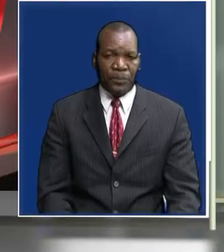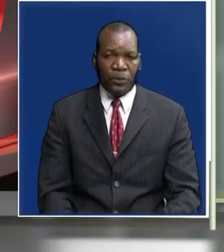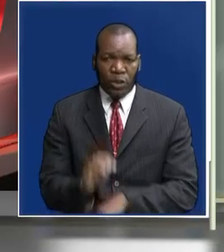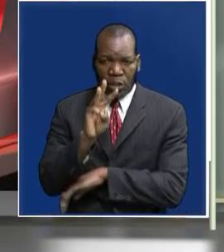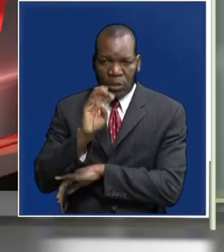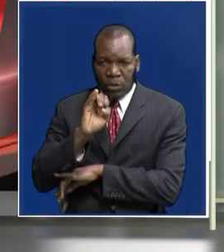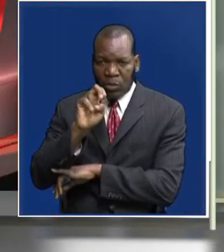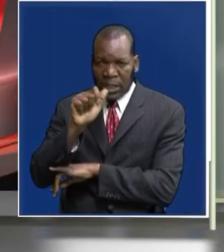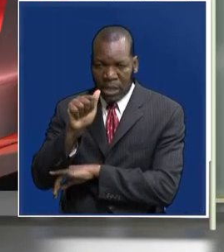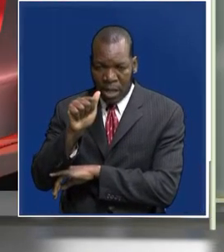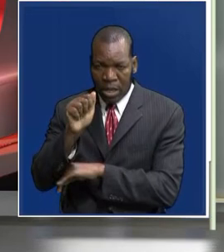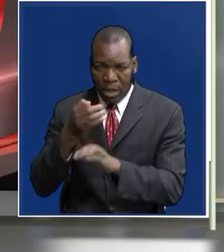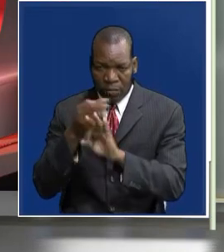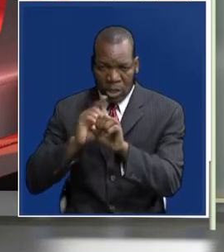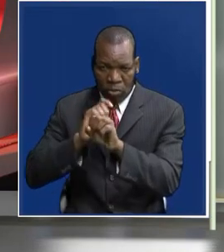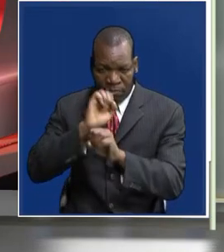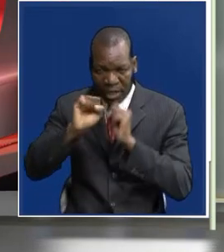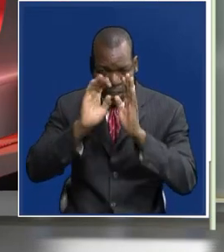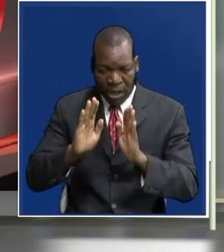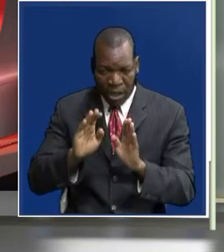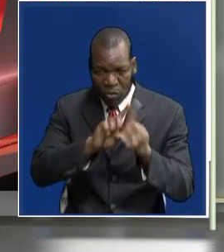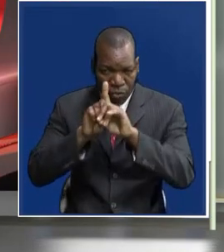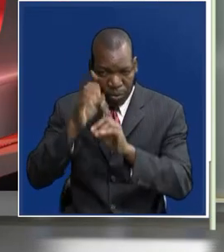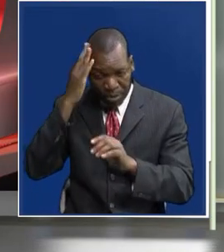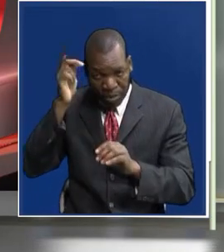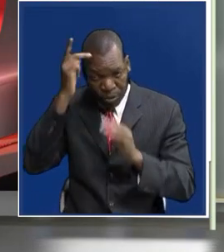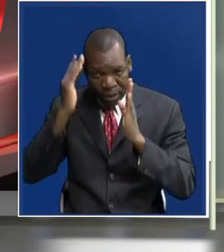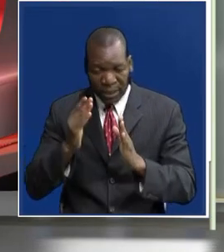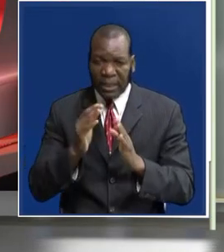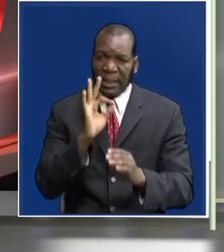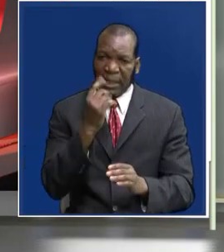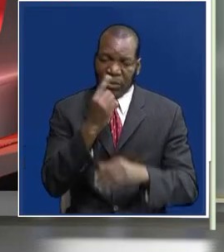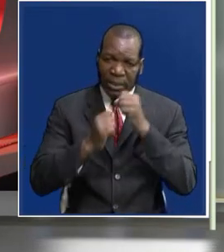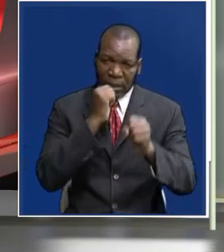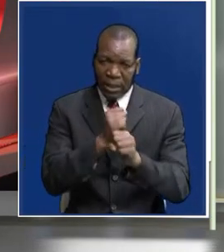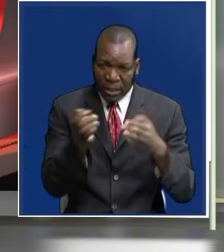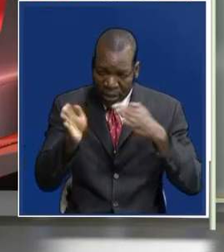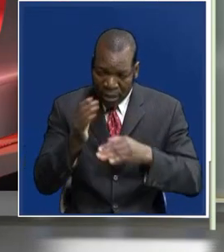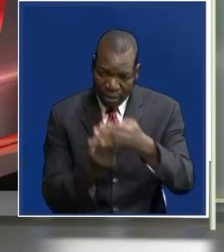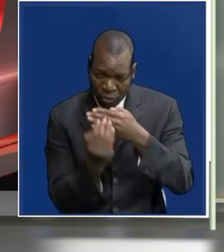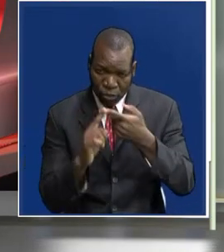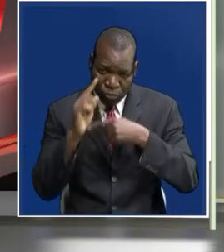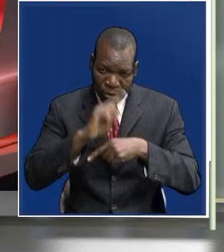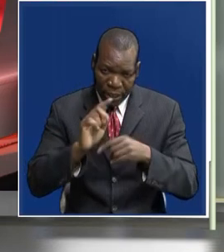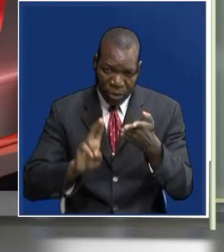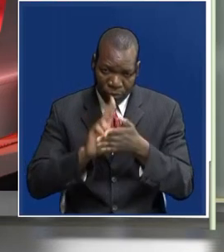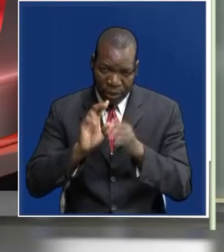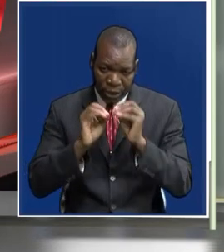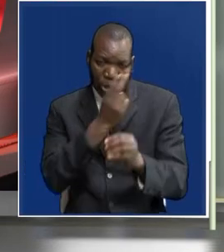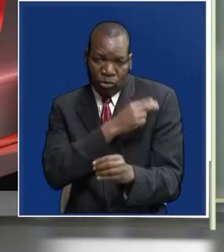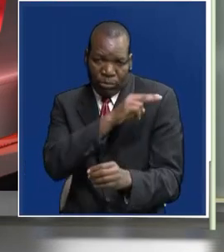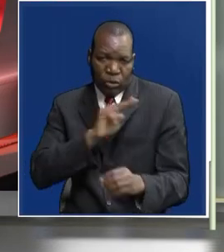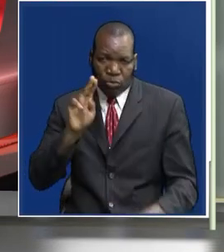Veteran politician and freedom fighter Sikota Wina has died aged 91. Mr. Wina died today in the morning at the University Teaching